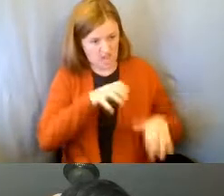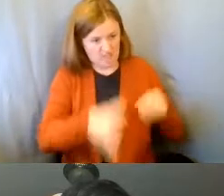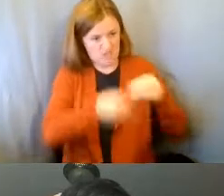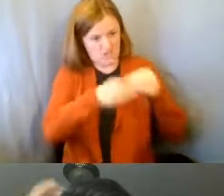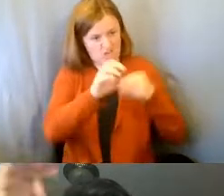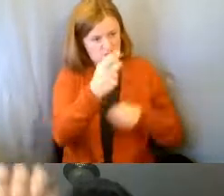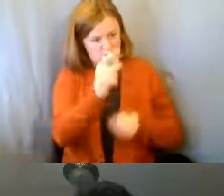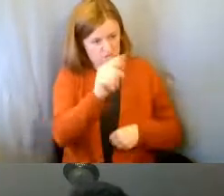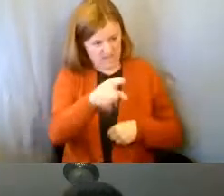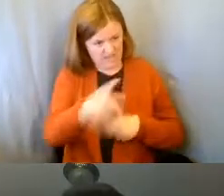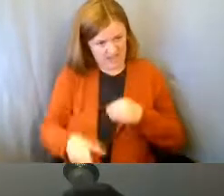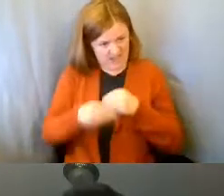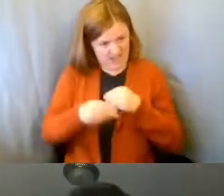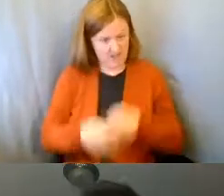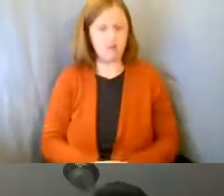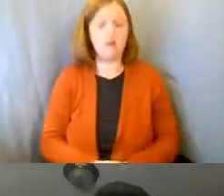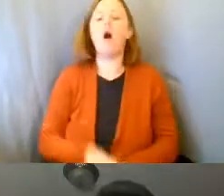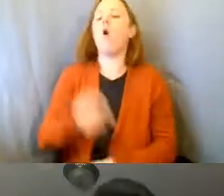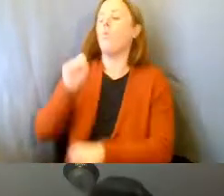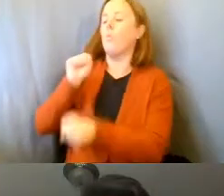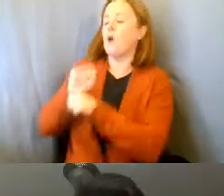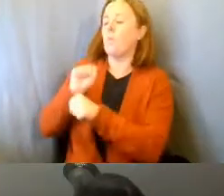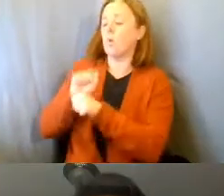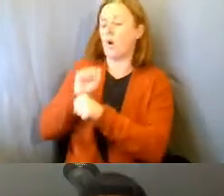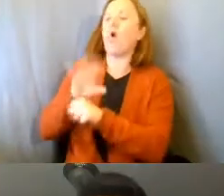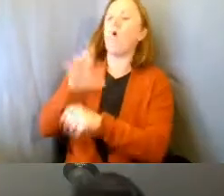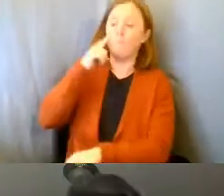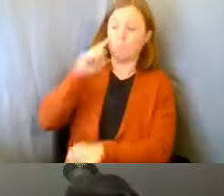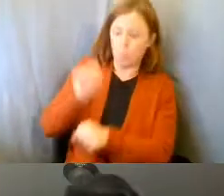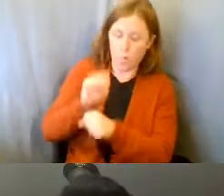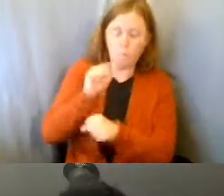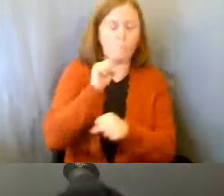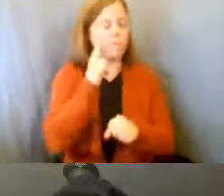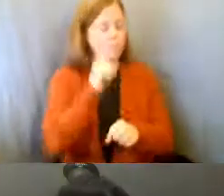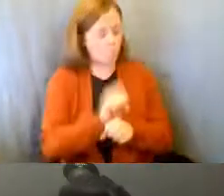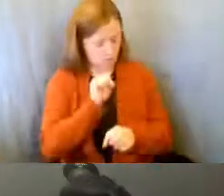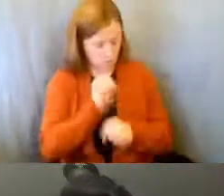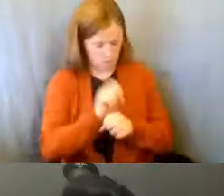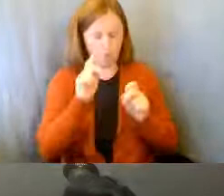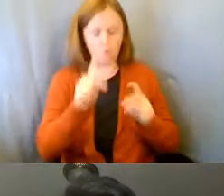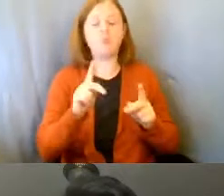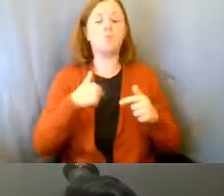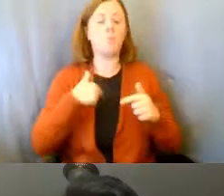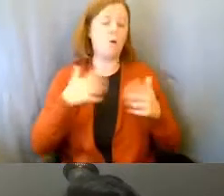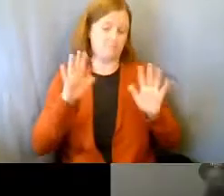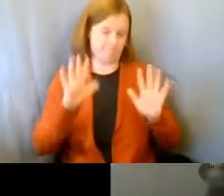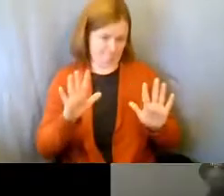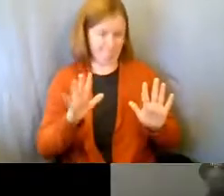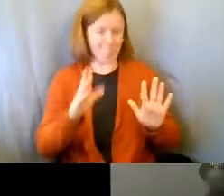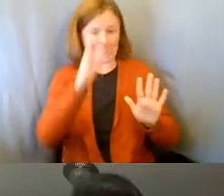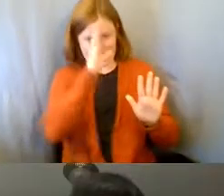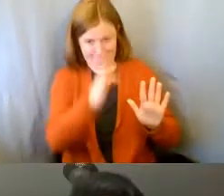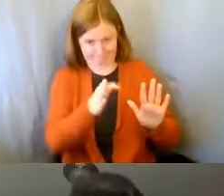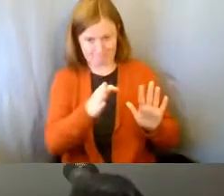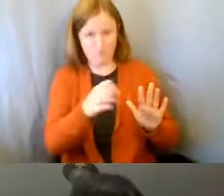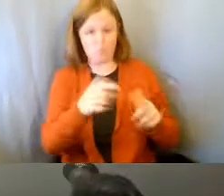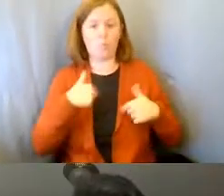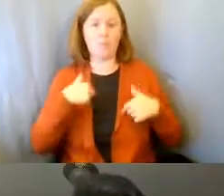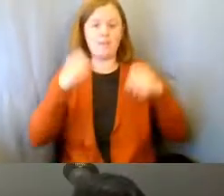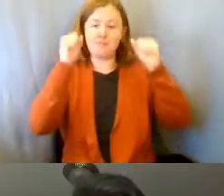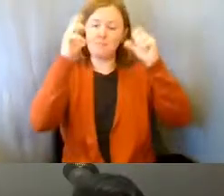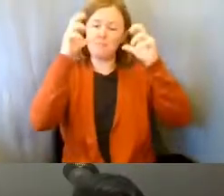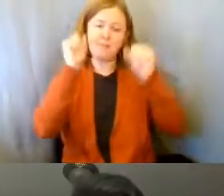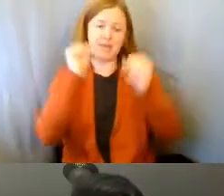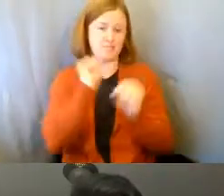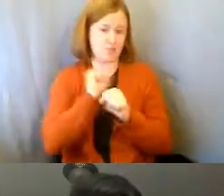So, it looks like work. For work. Okay. So, I'm here to tell you, we have some amazing job